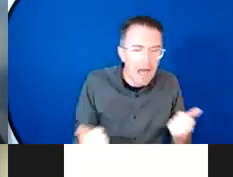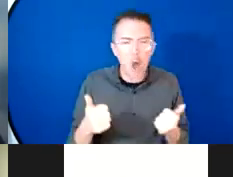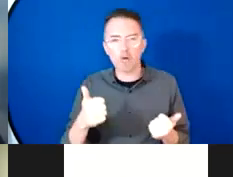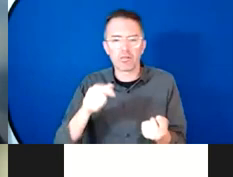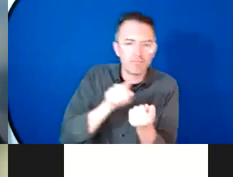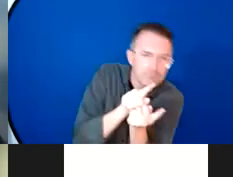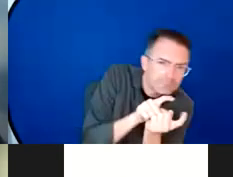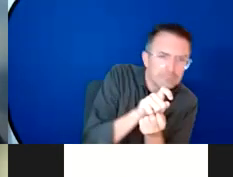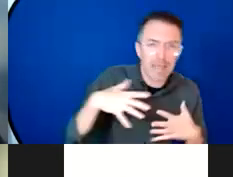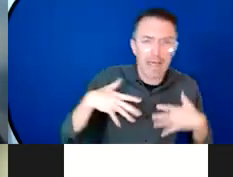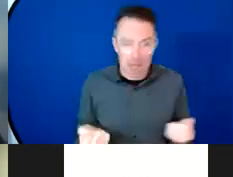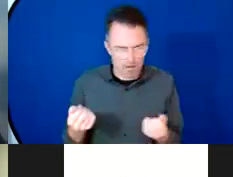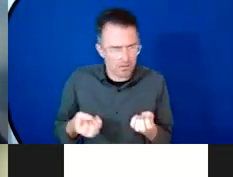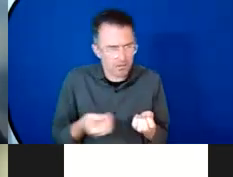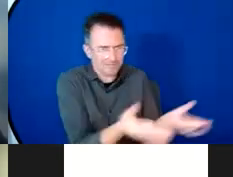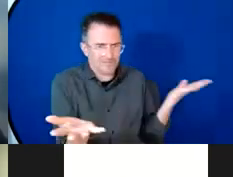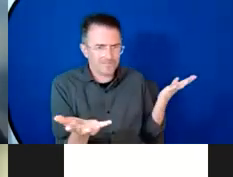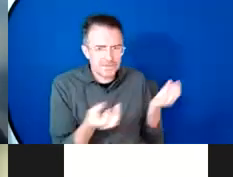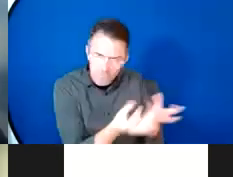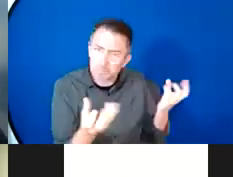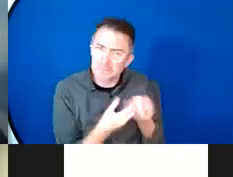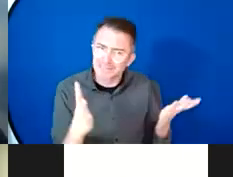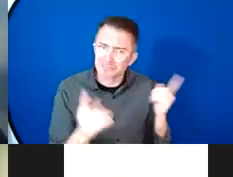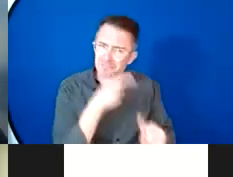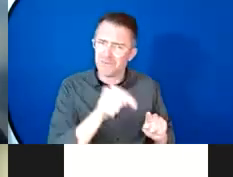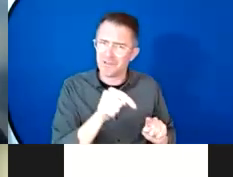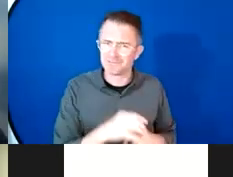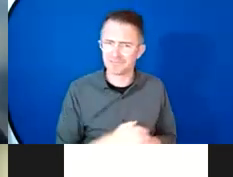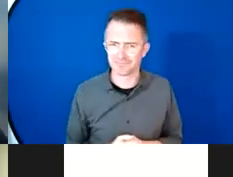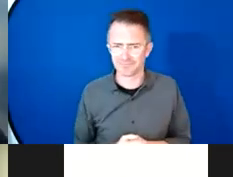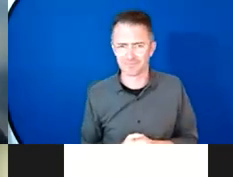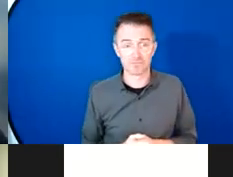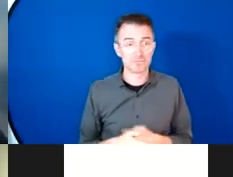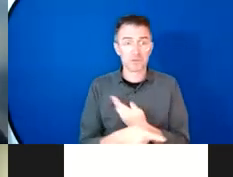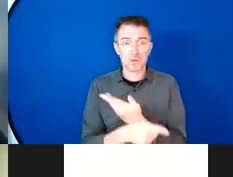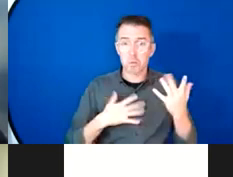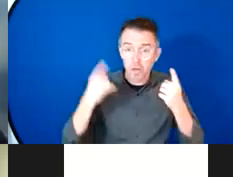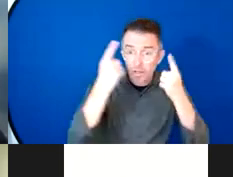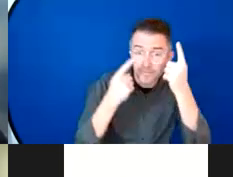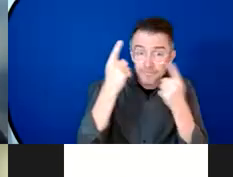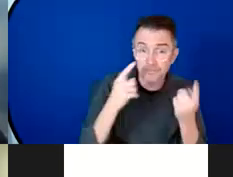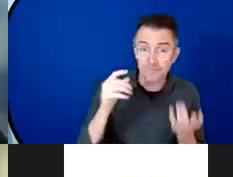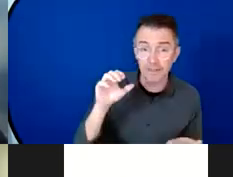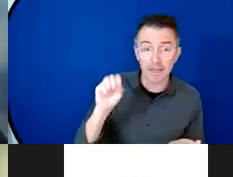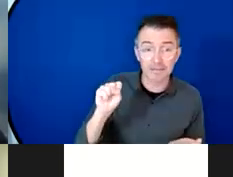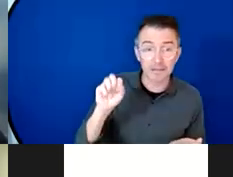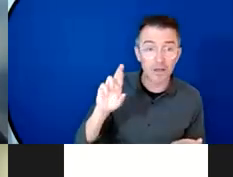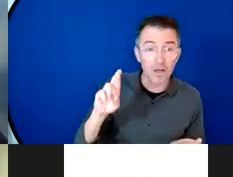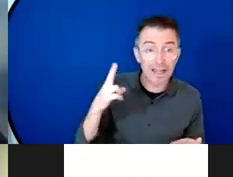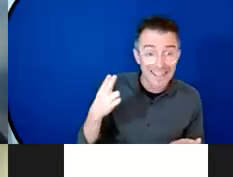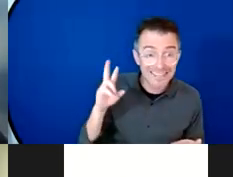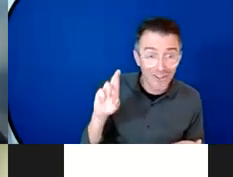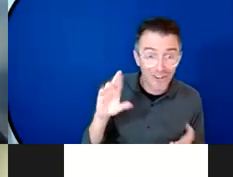SRHR approaches really we need them better articulated in the official